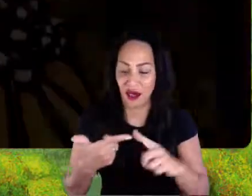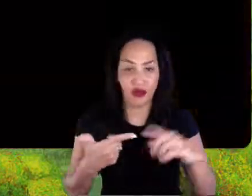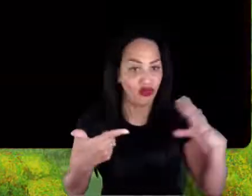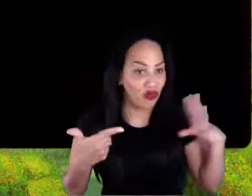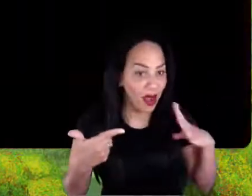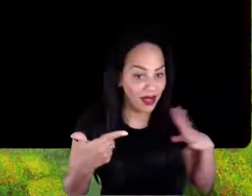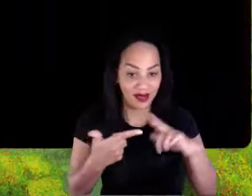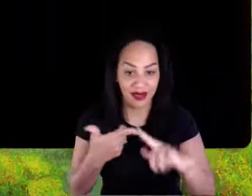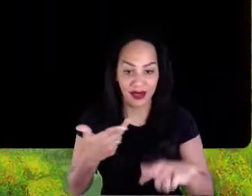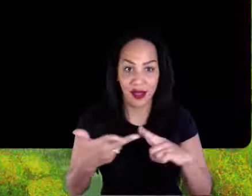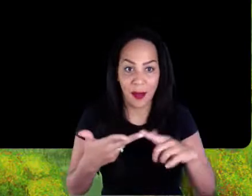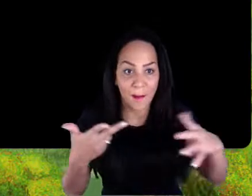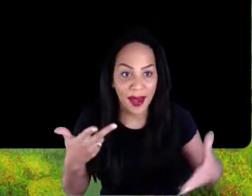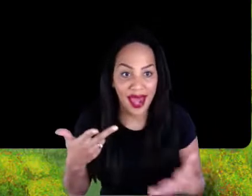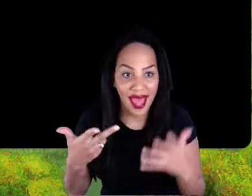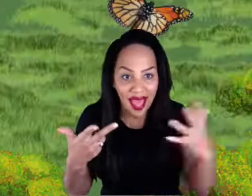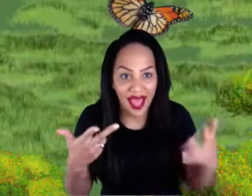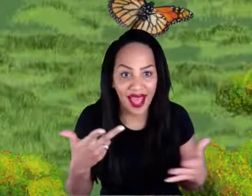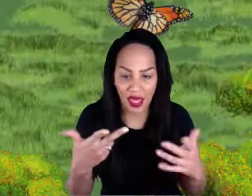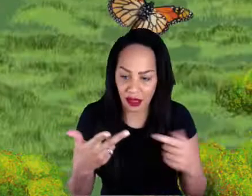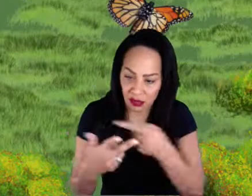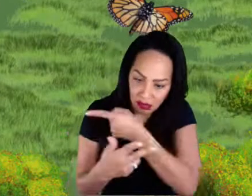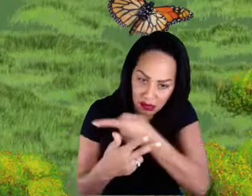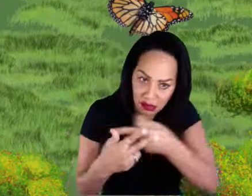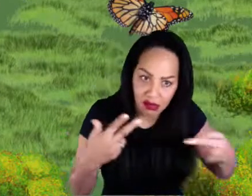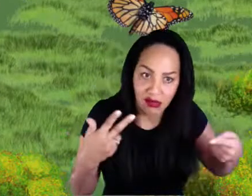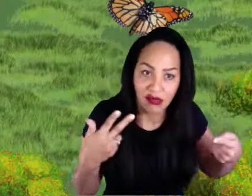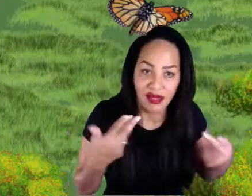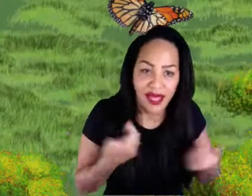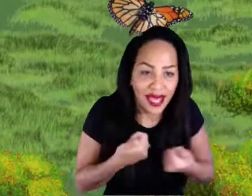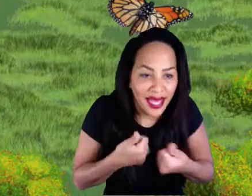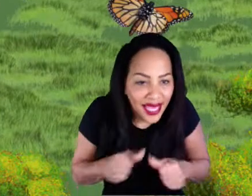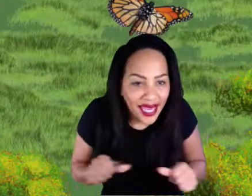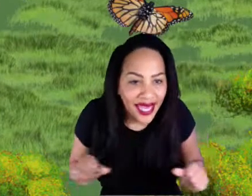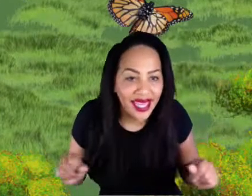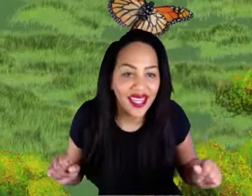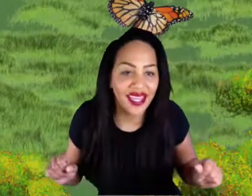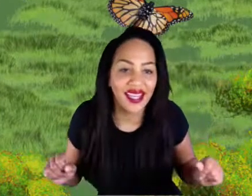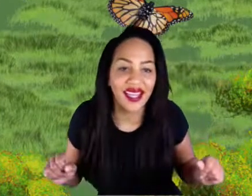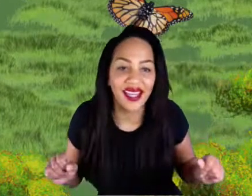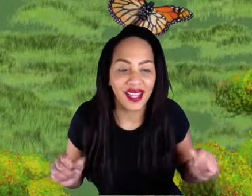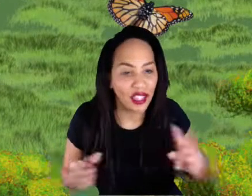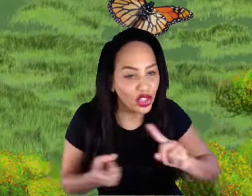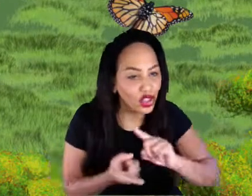are all about is this kind of opportunity for transformation.